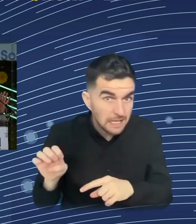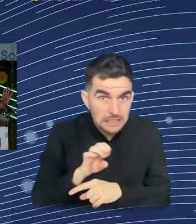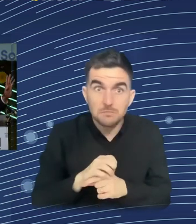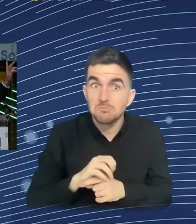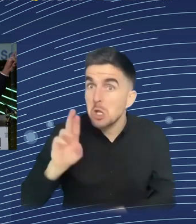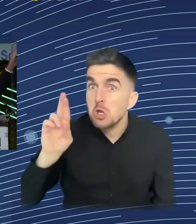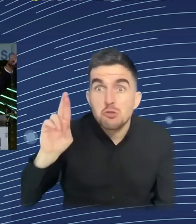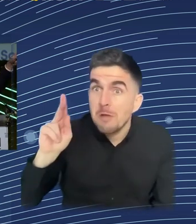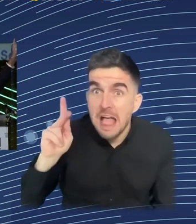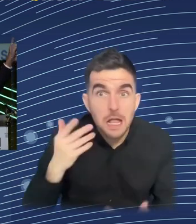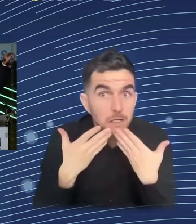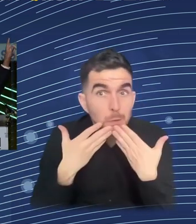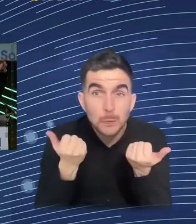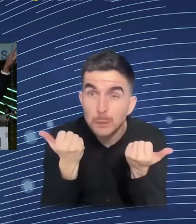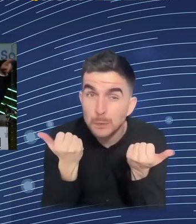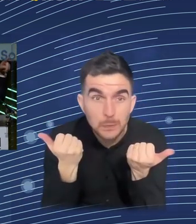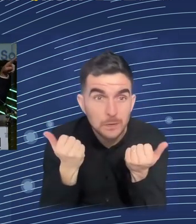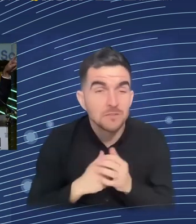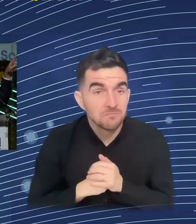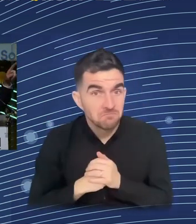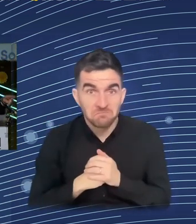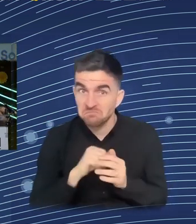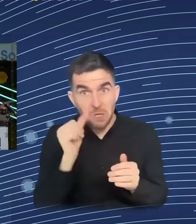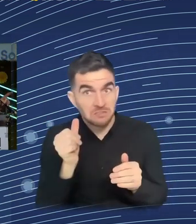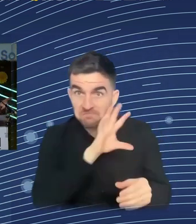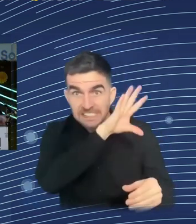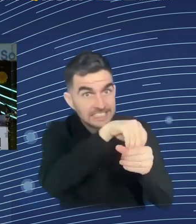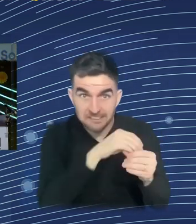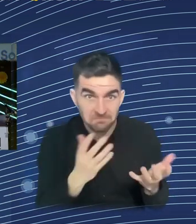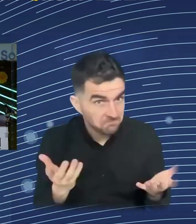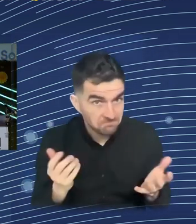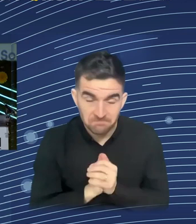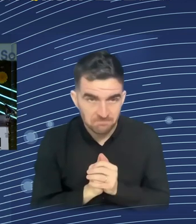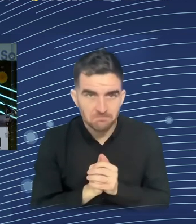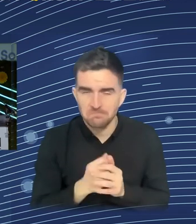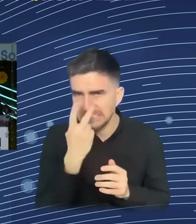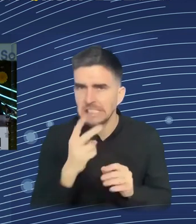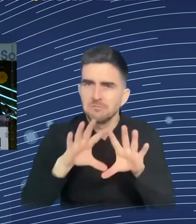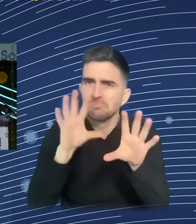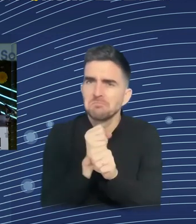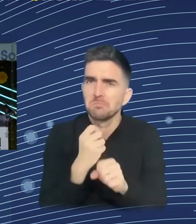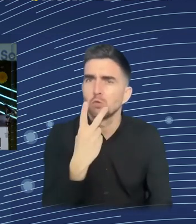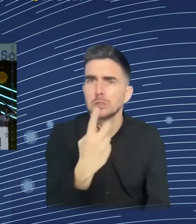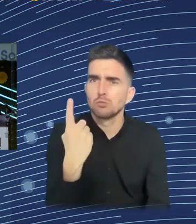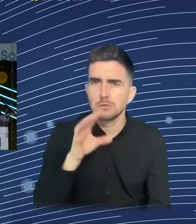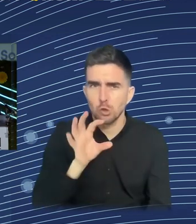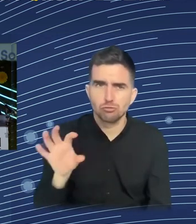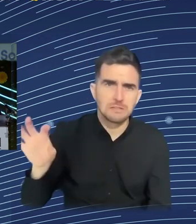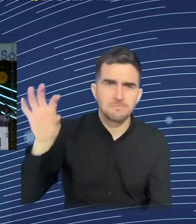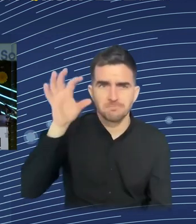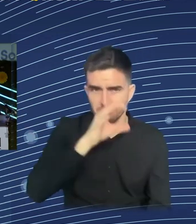not even – there are 21 countries here. It's not even in the top 21. So maybe